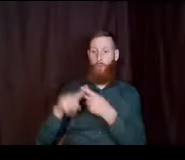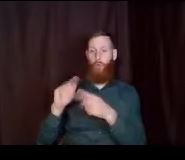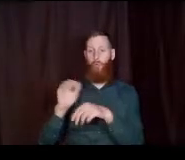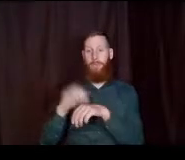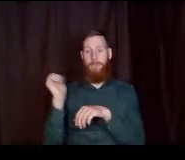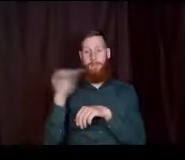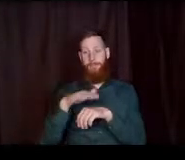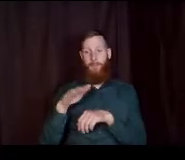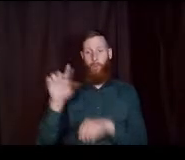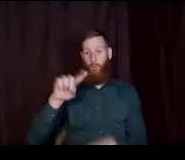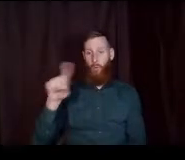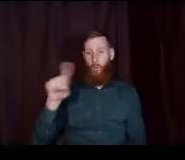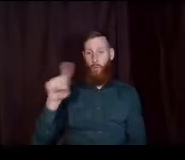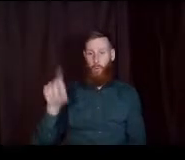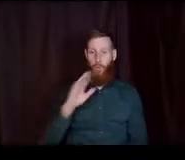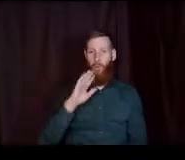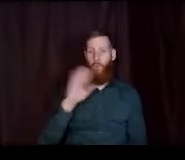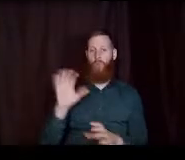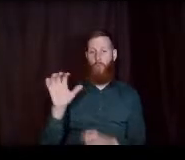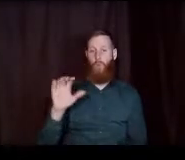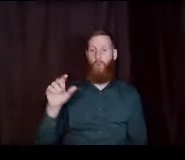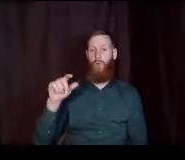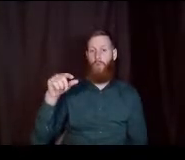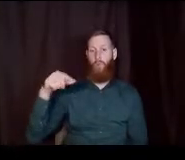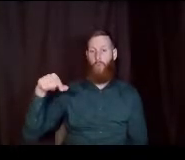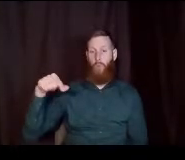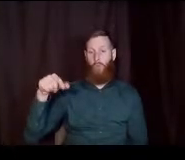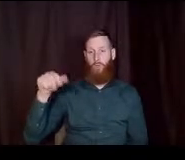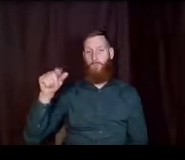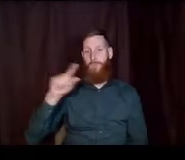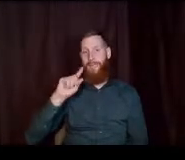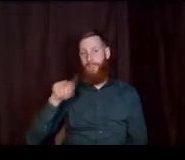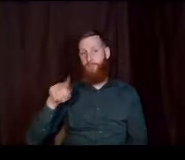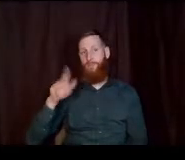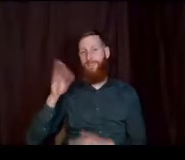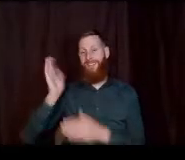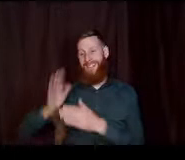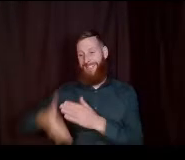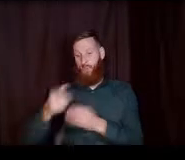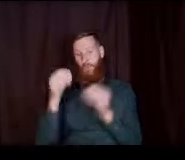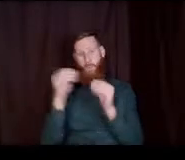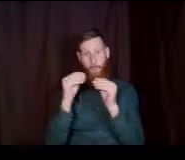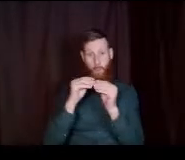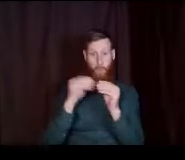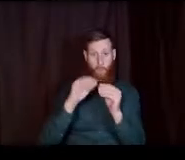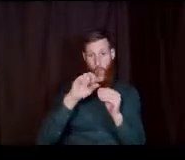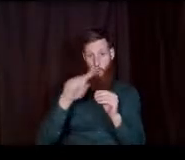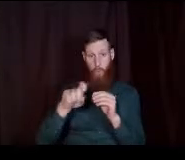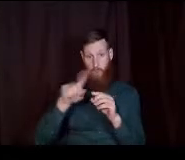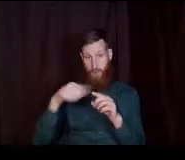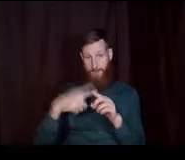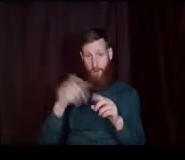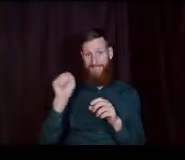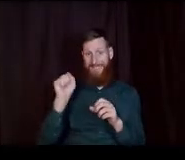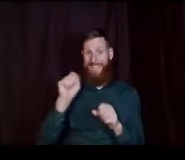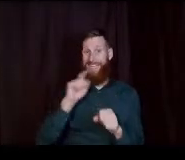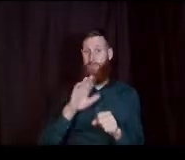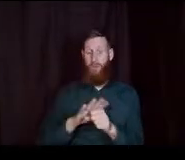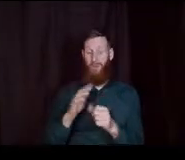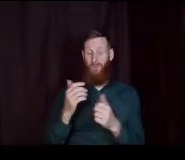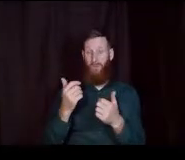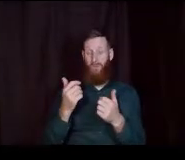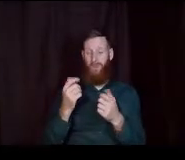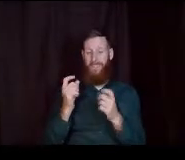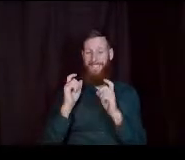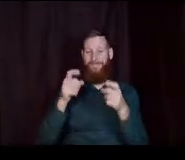we will do q a at the very end so if you have additional questions about seattle promise um we'll we'll give you a way to get those